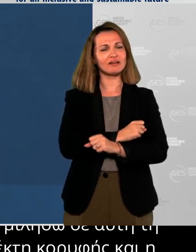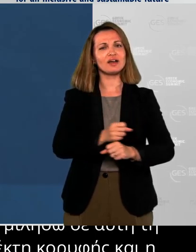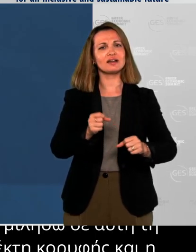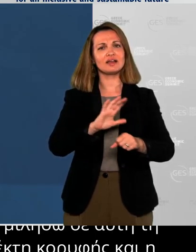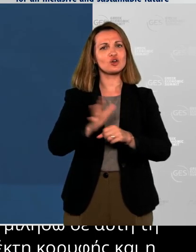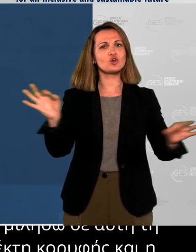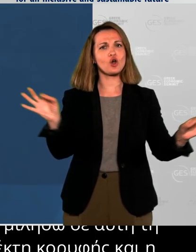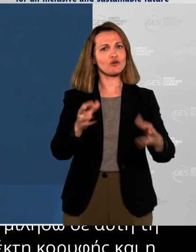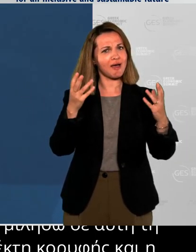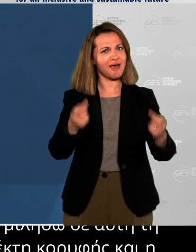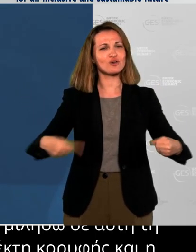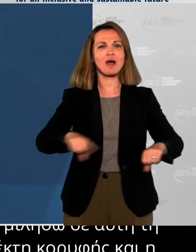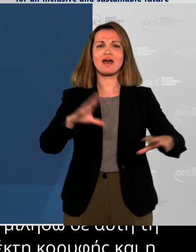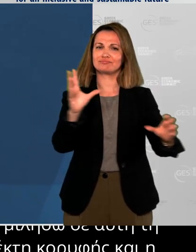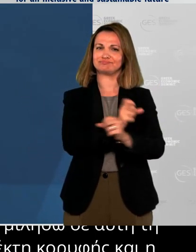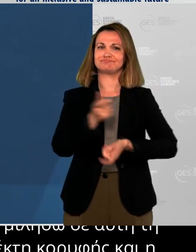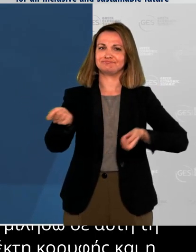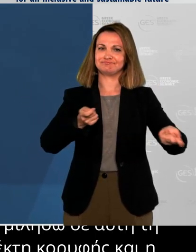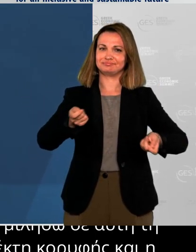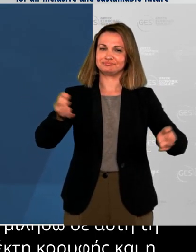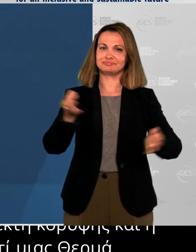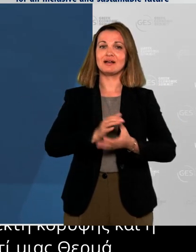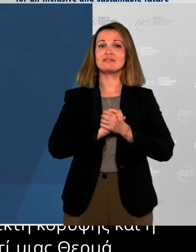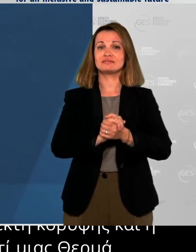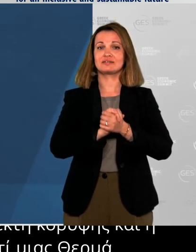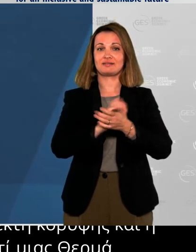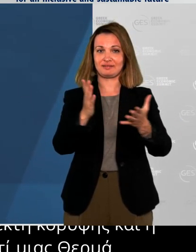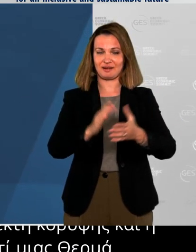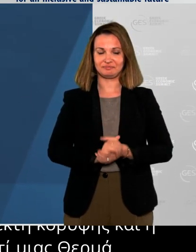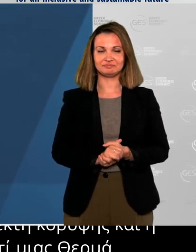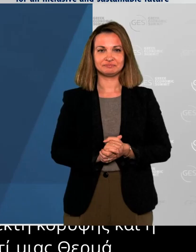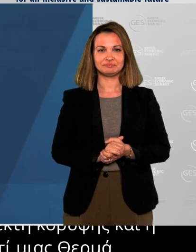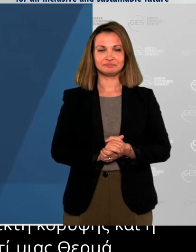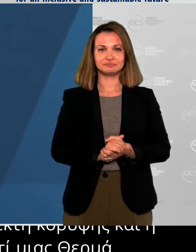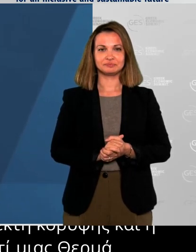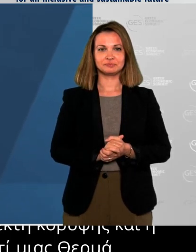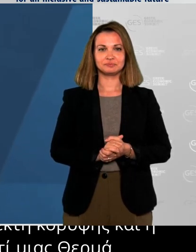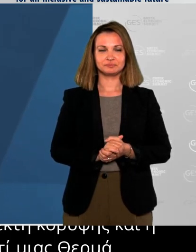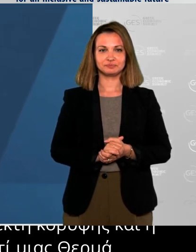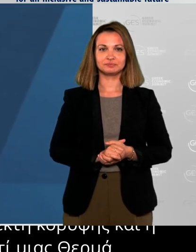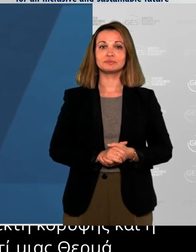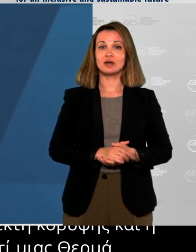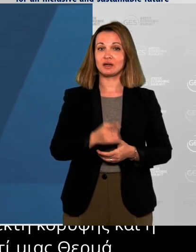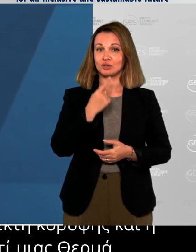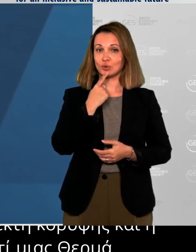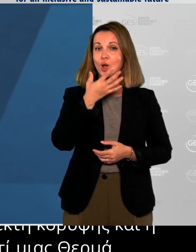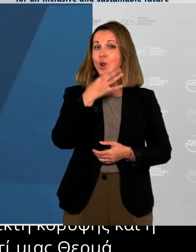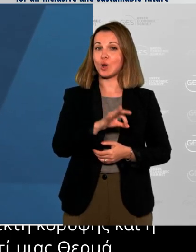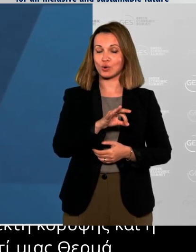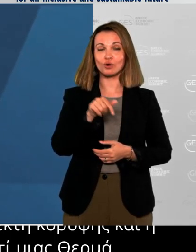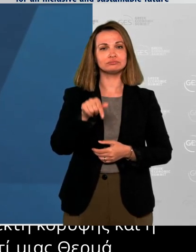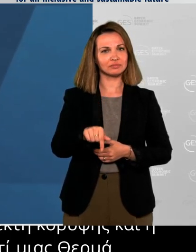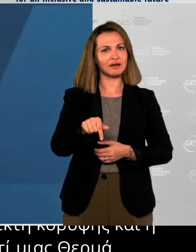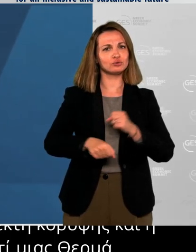that. And I mention this because if this year has shown us anything, it's that Greece's